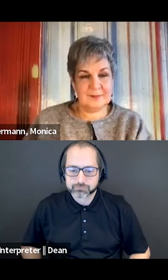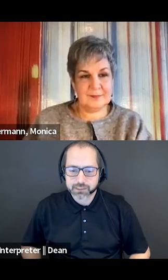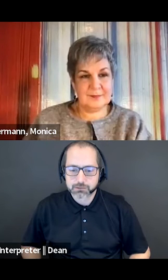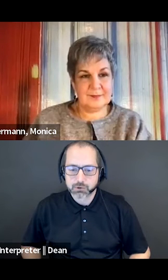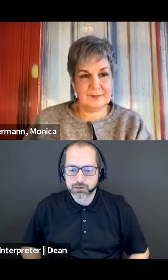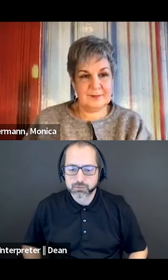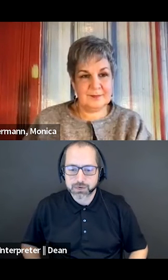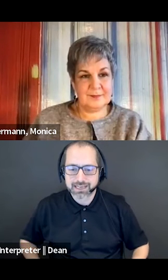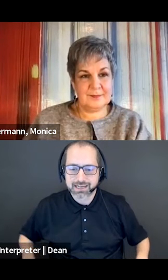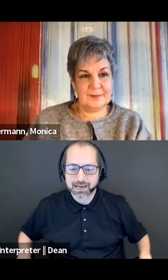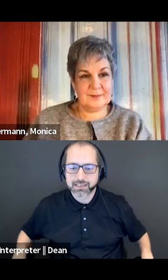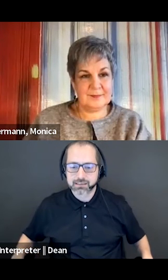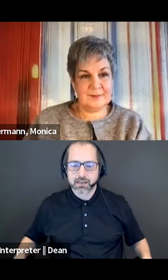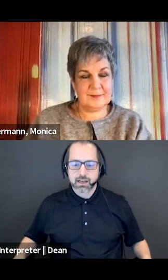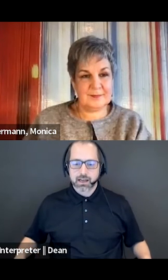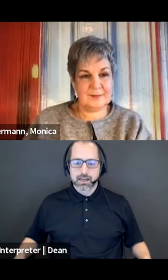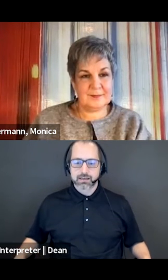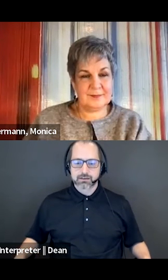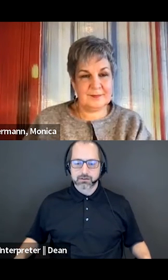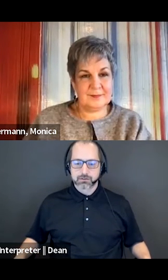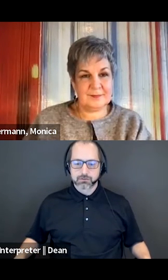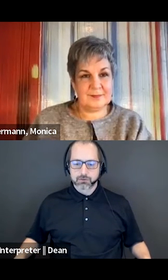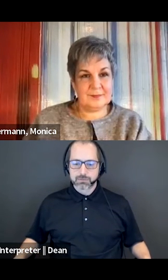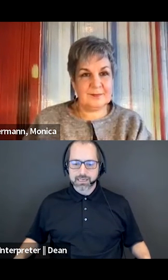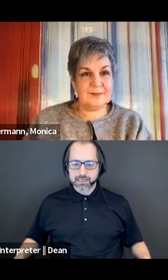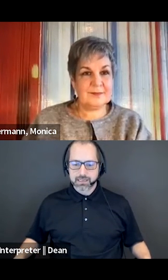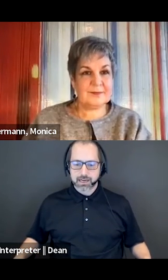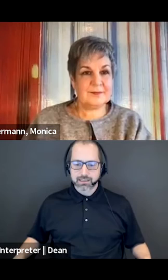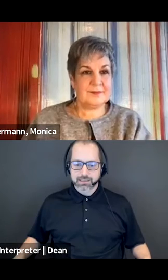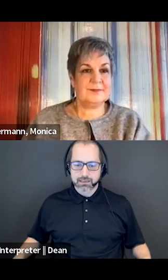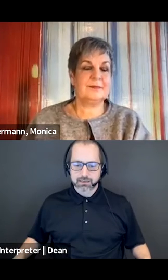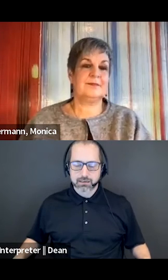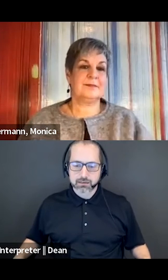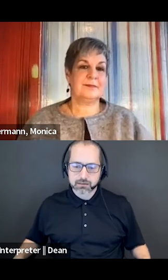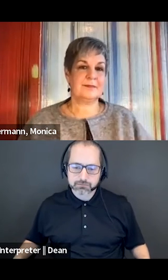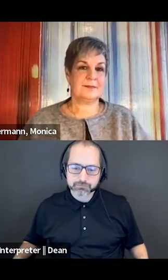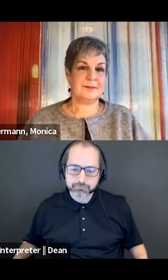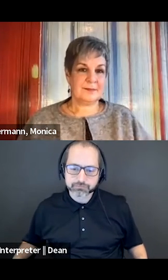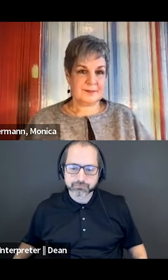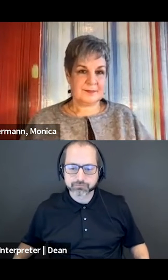It's important to recognize. And for me, I think